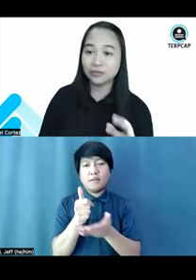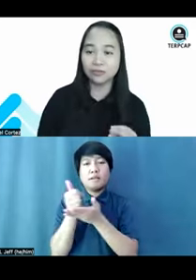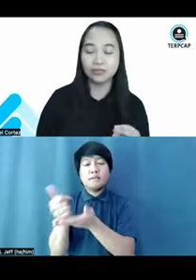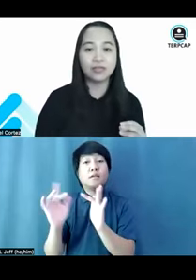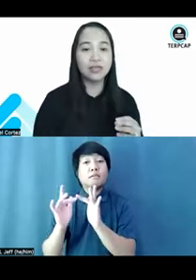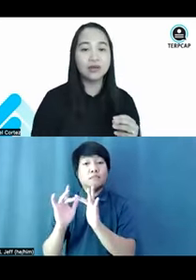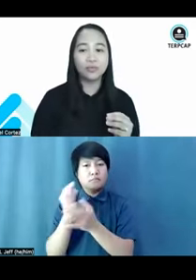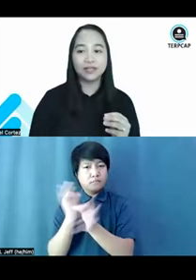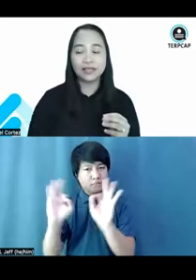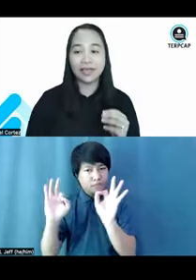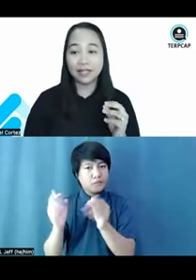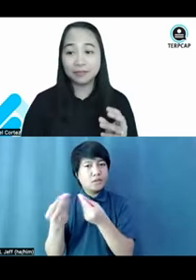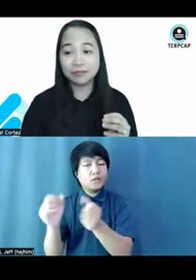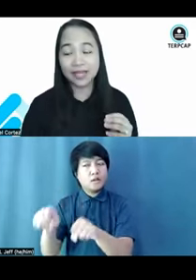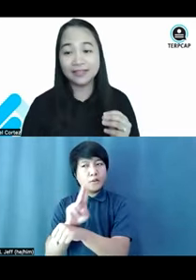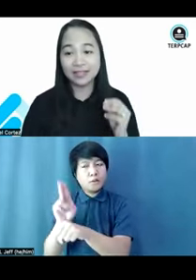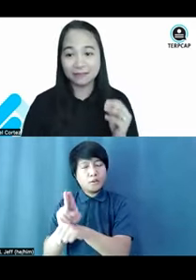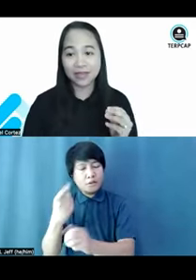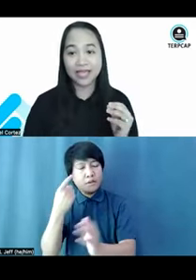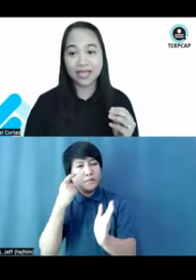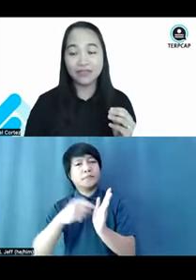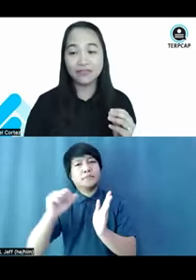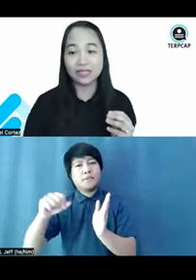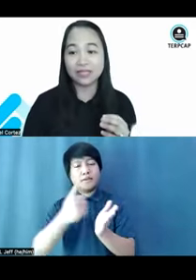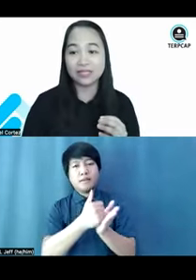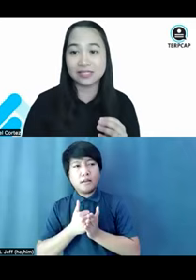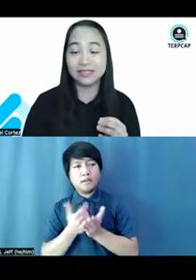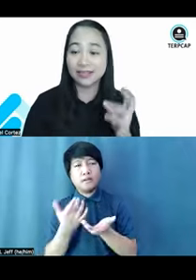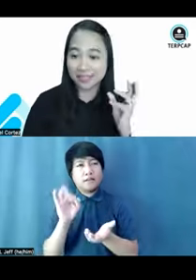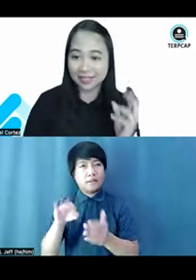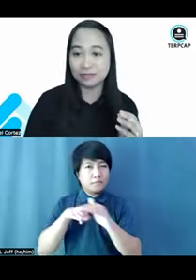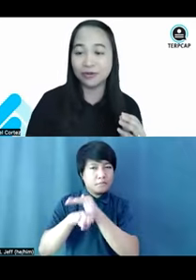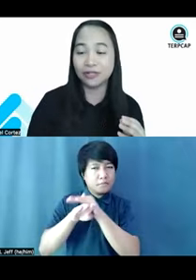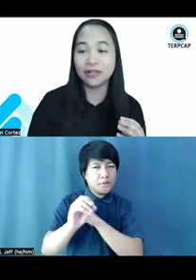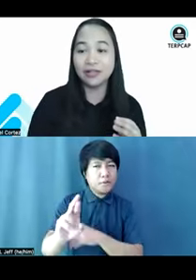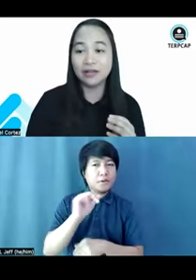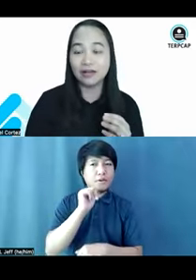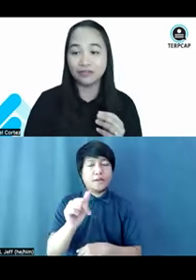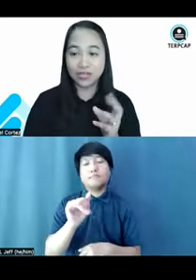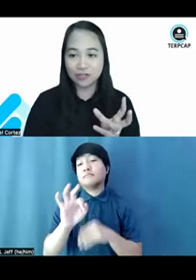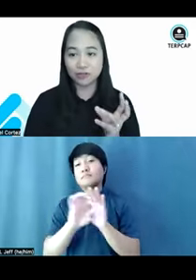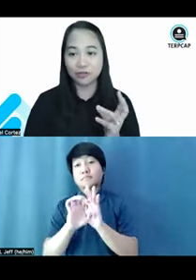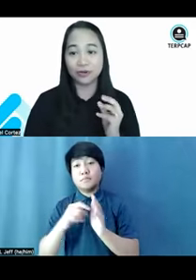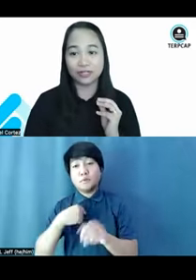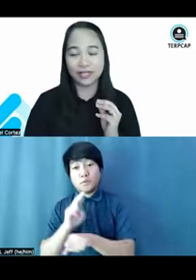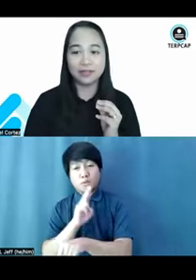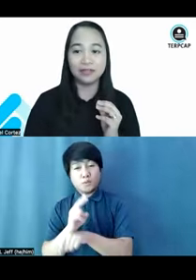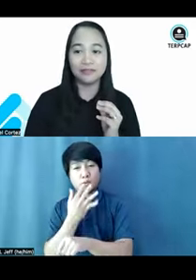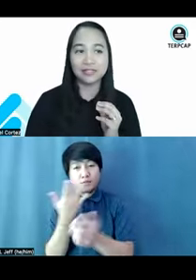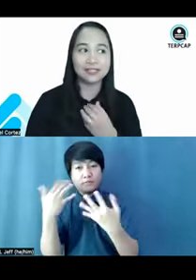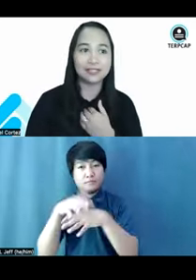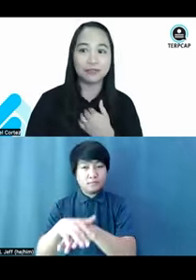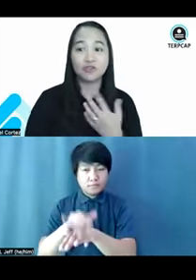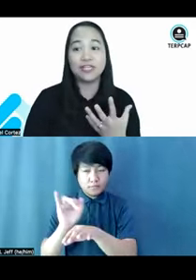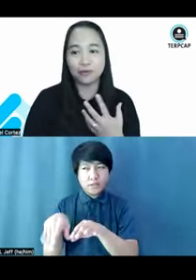online tool, will help identify if it is an accessible feature or, I mean,